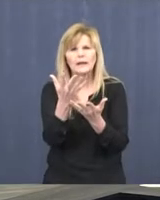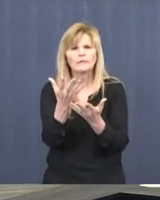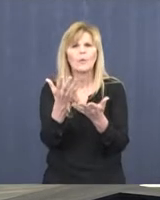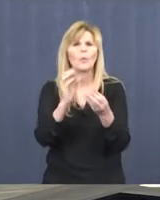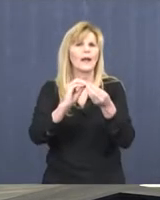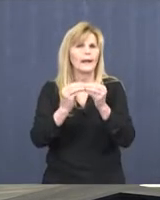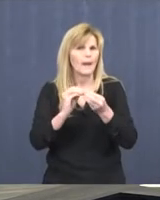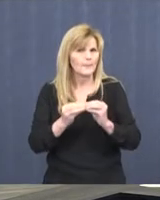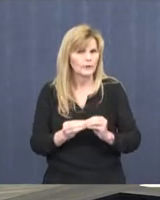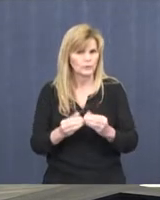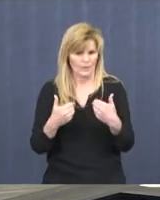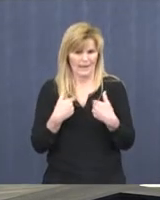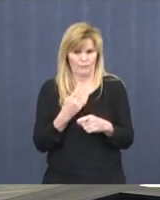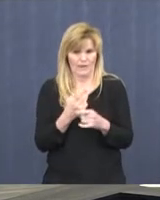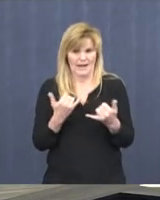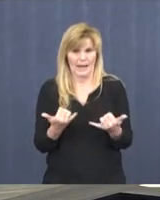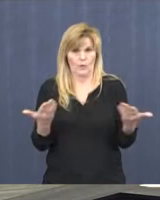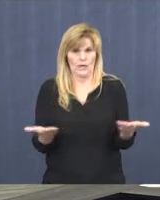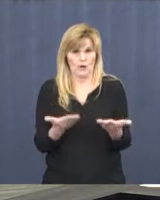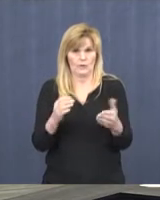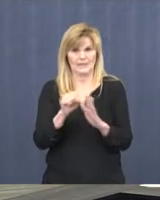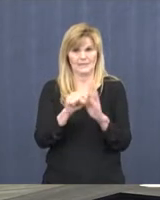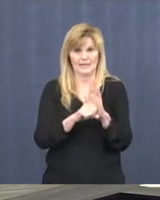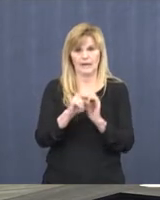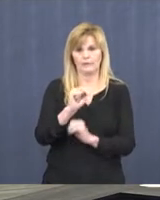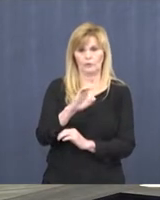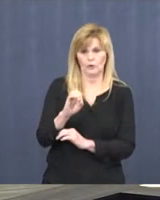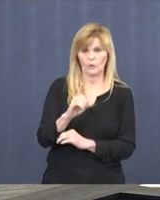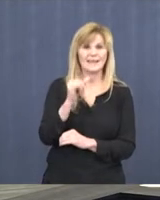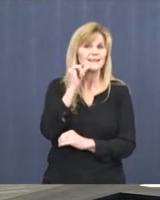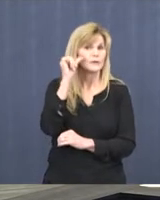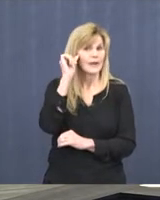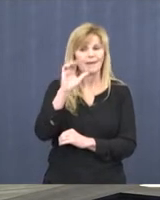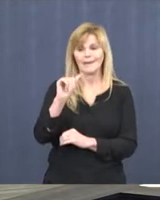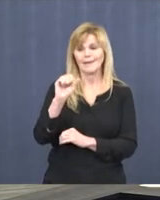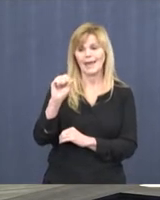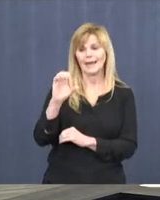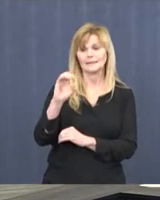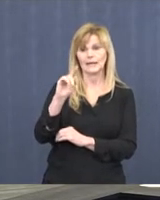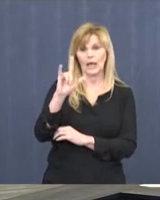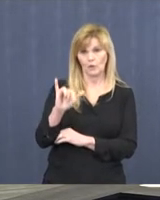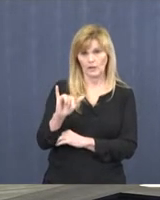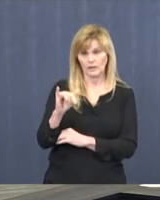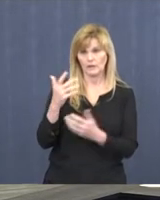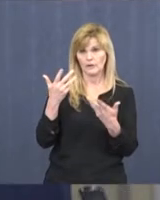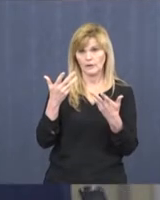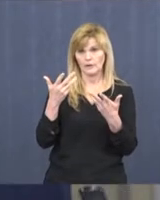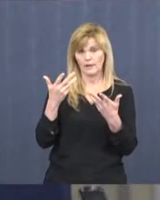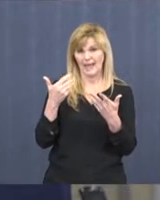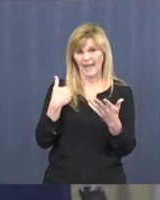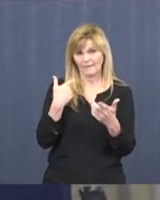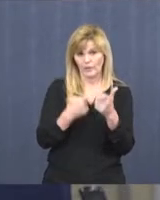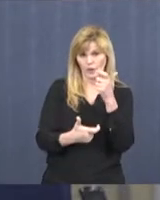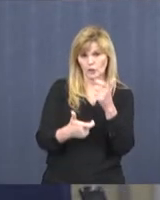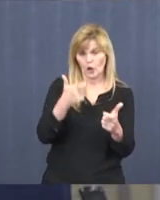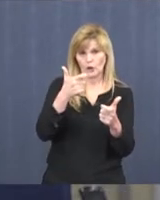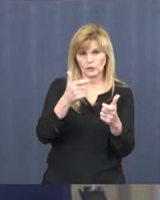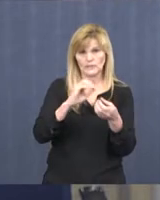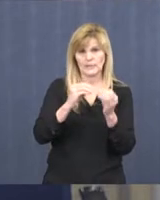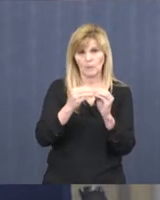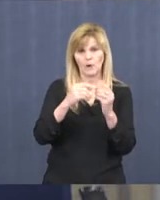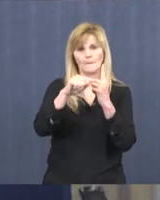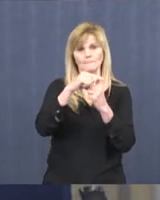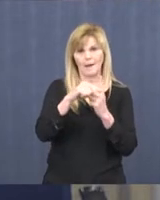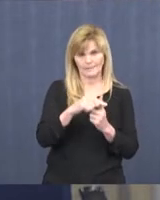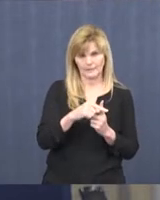numbers in North Dakota today. Yesterday, Cass County did have its single largest day for positive cases,